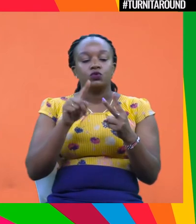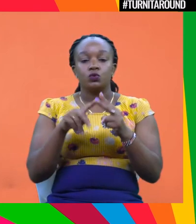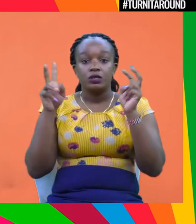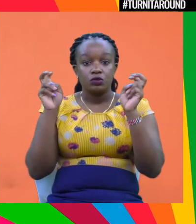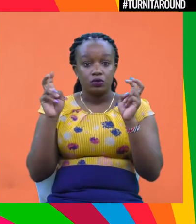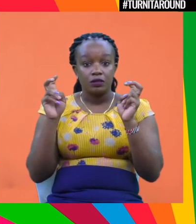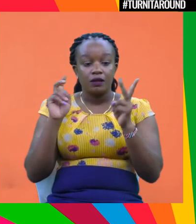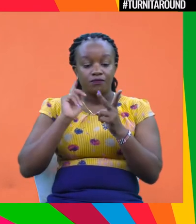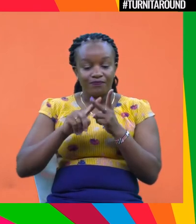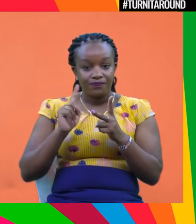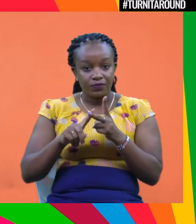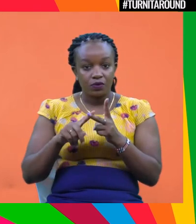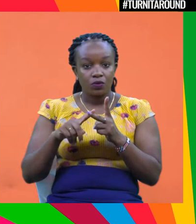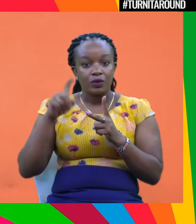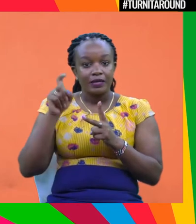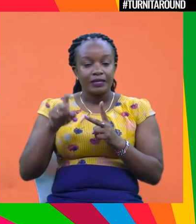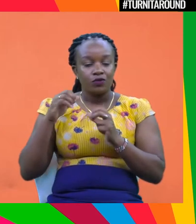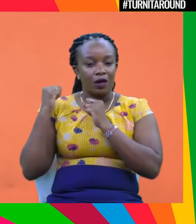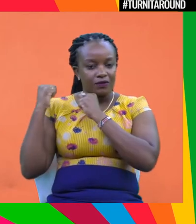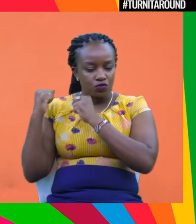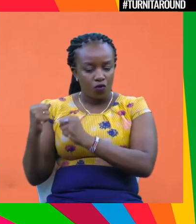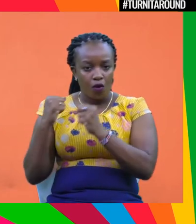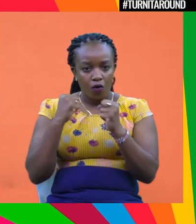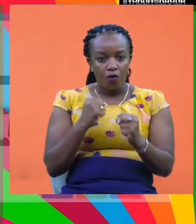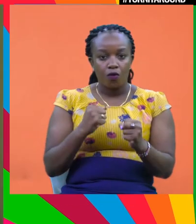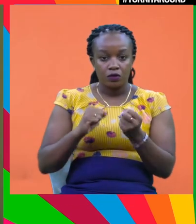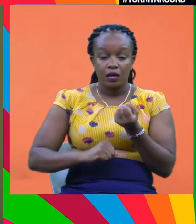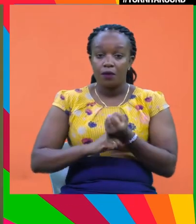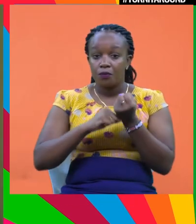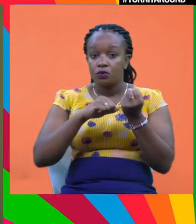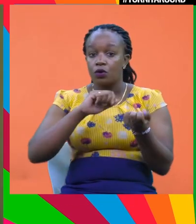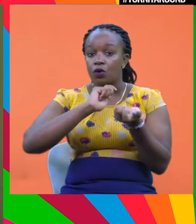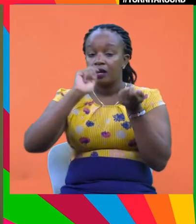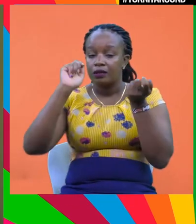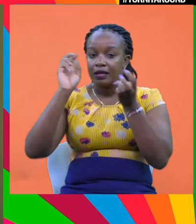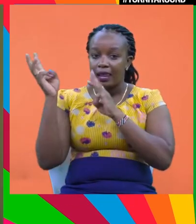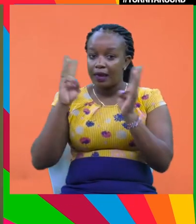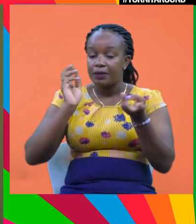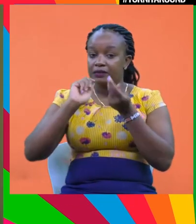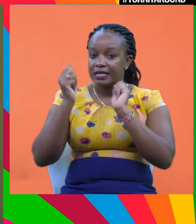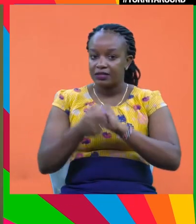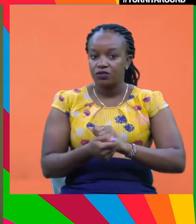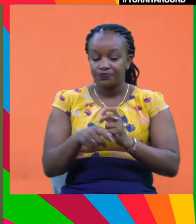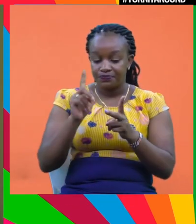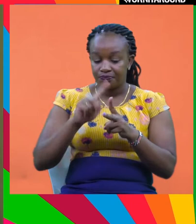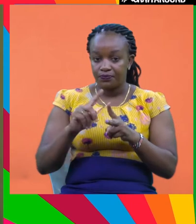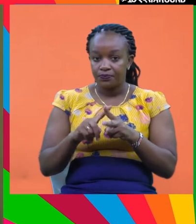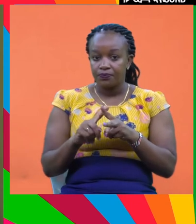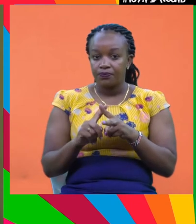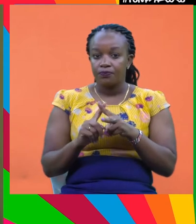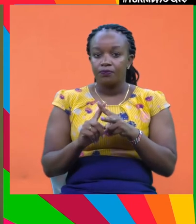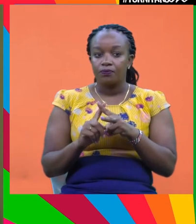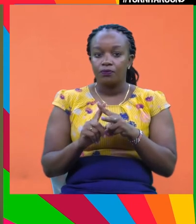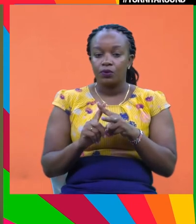there will be some damage from climate change and these damages need to be addressed and that needs to be funded. Second,